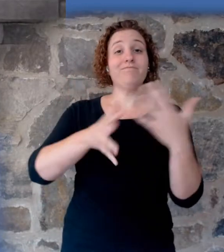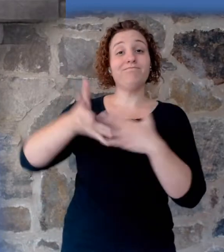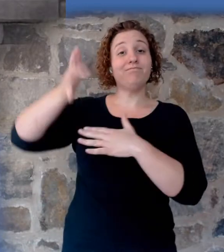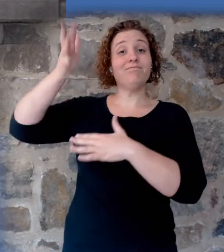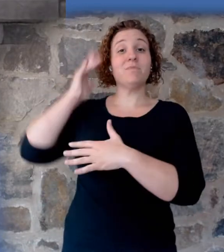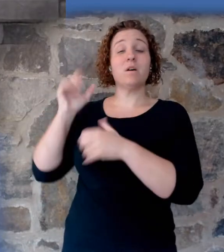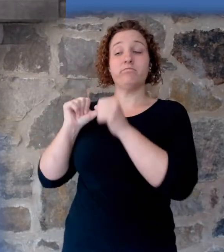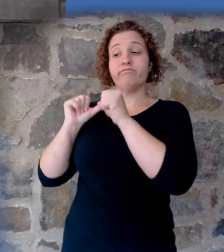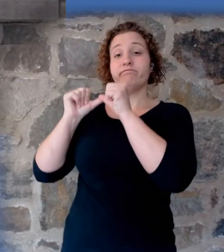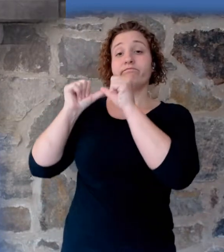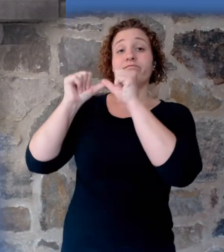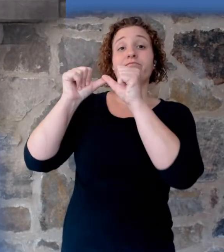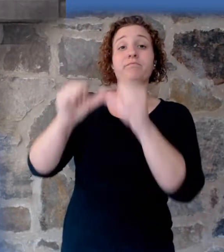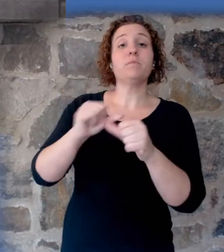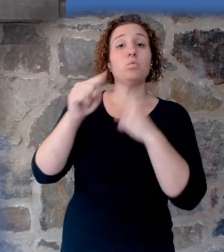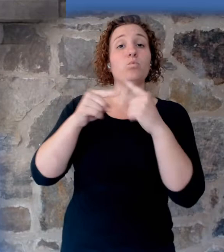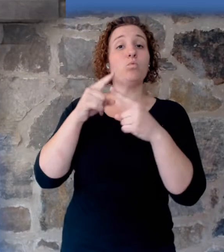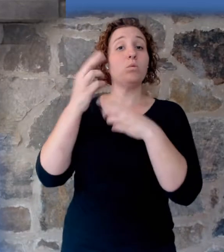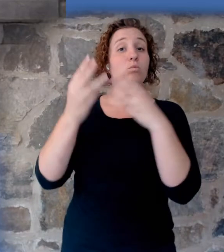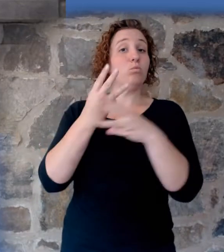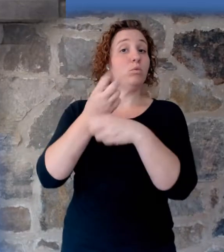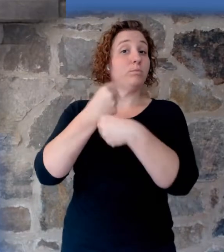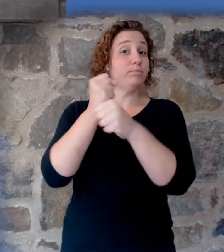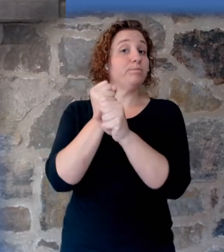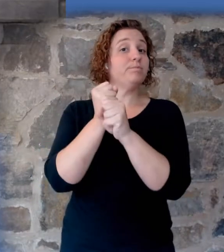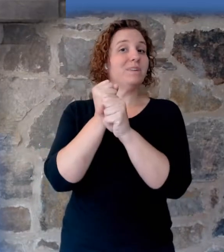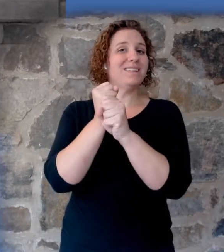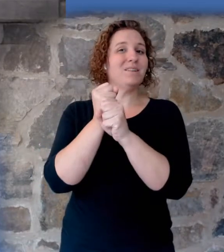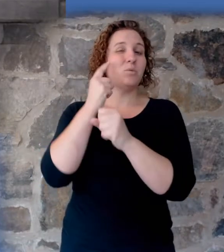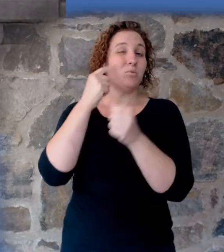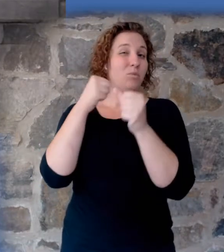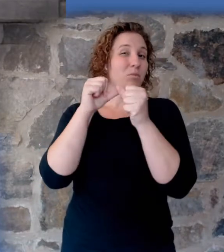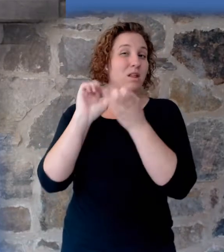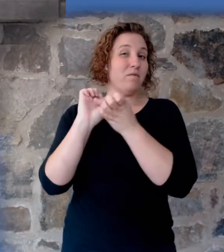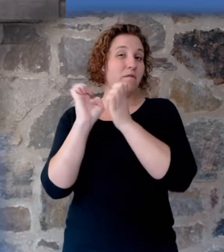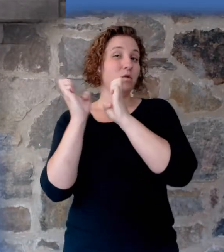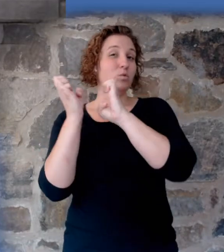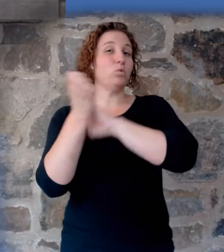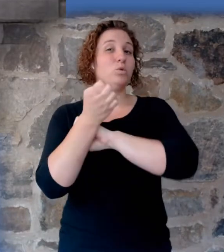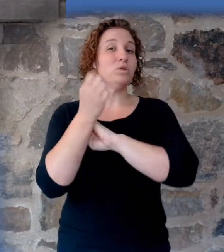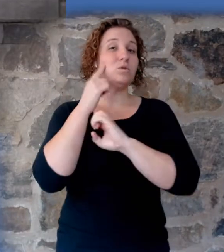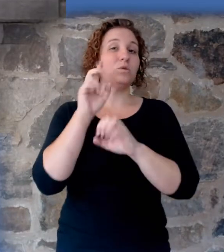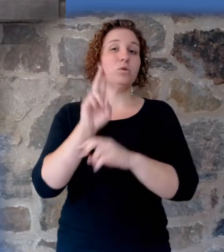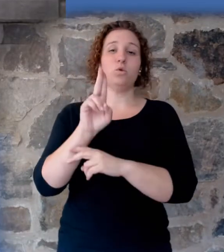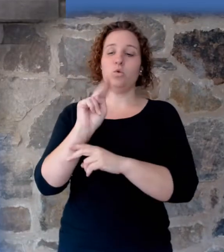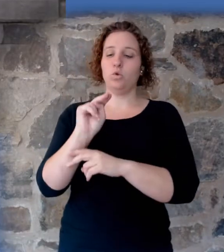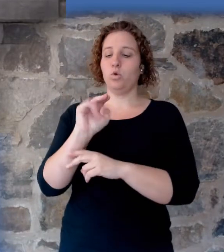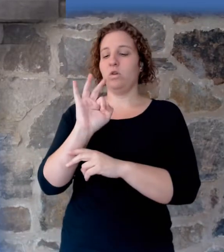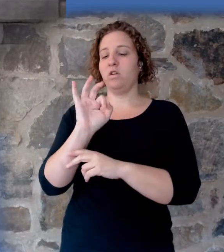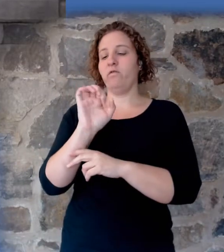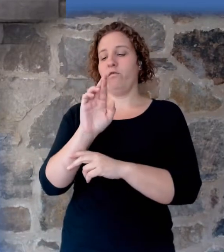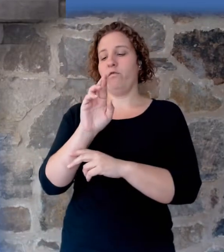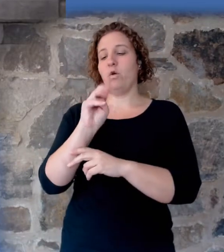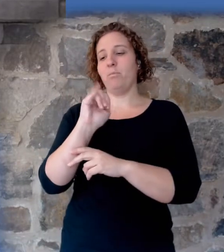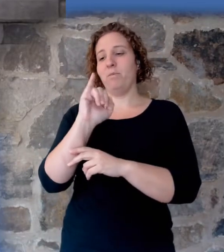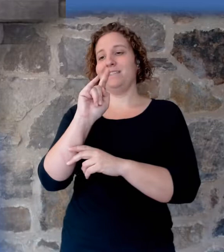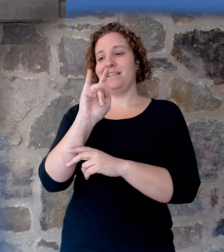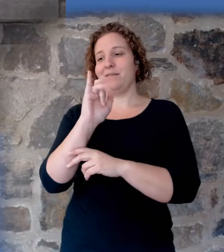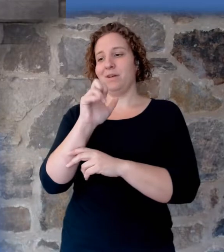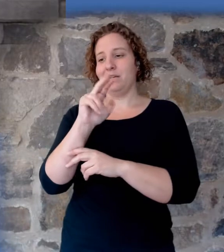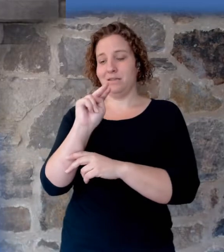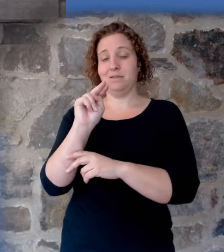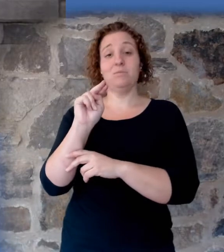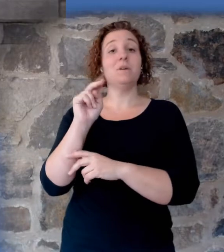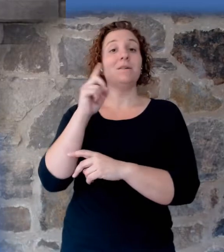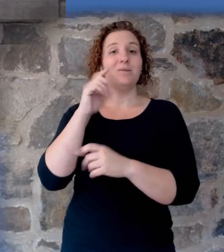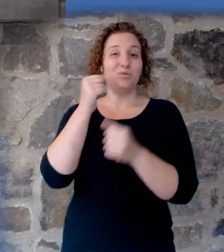of the creation. By the way, that's the evolutionist viewpoint with uniformitarianism. You try it.